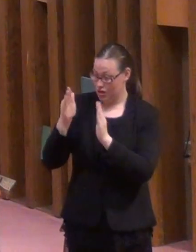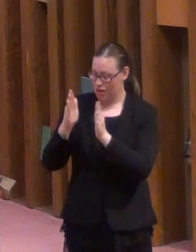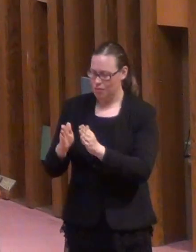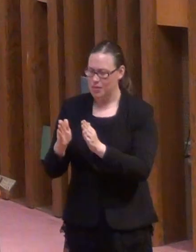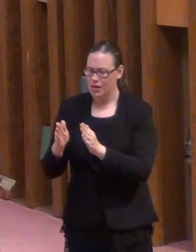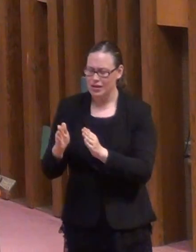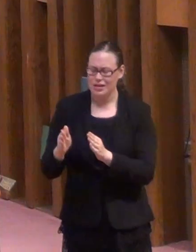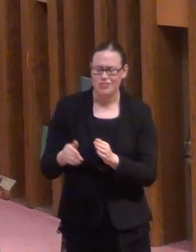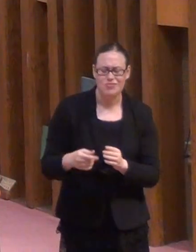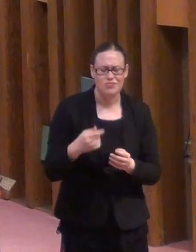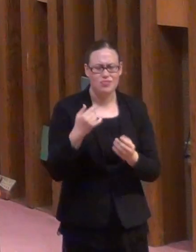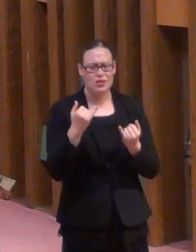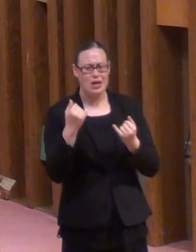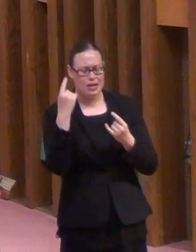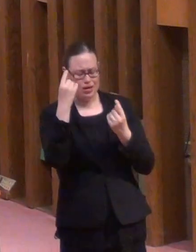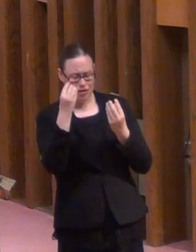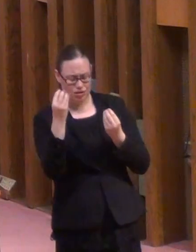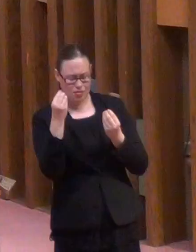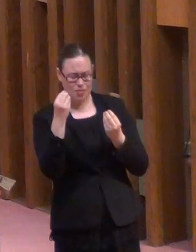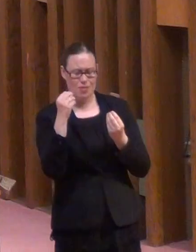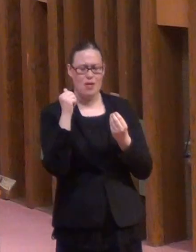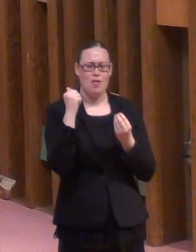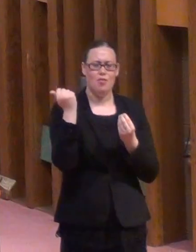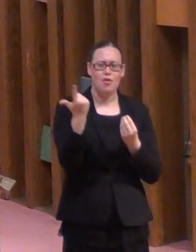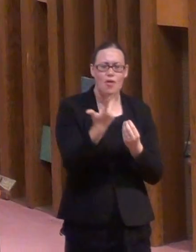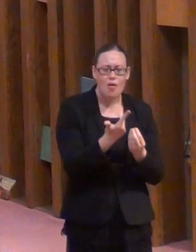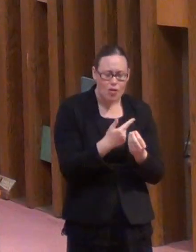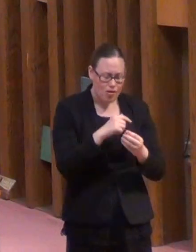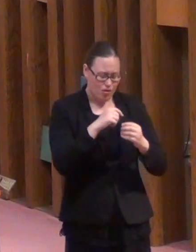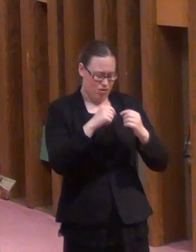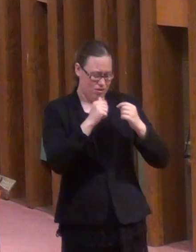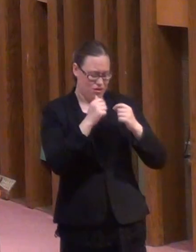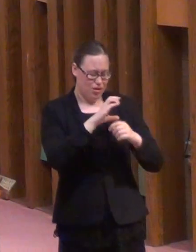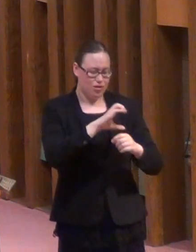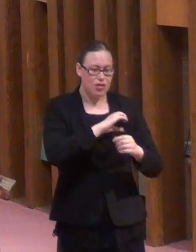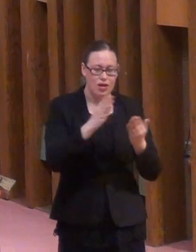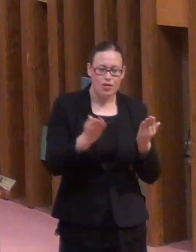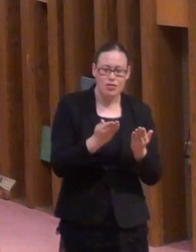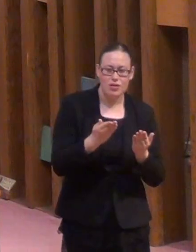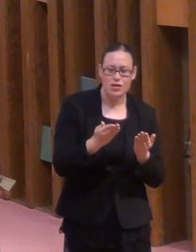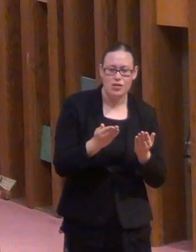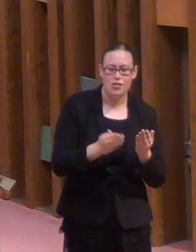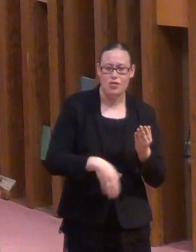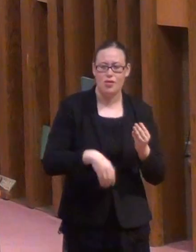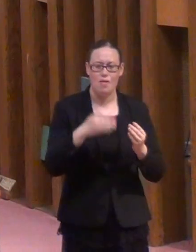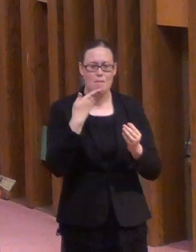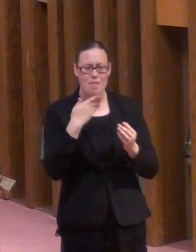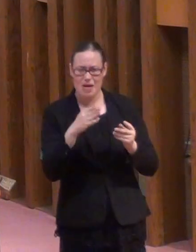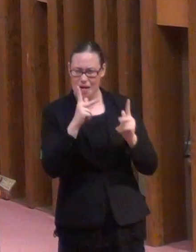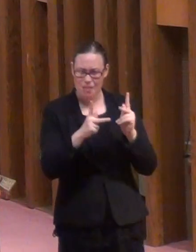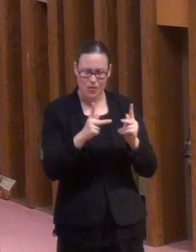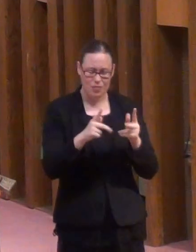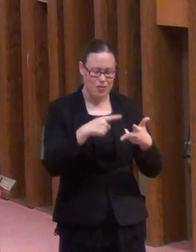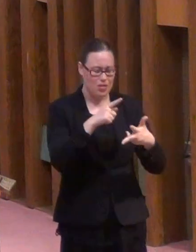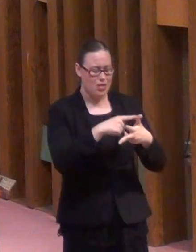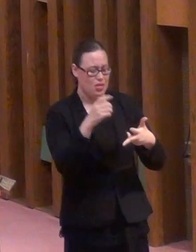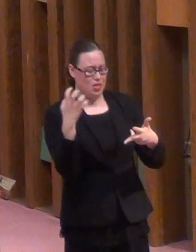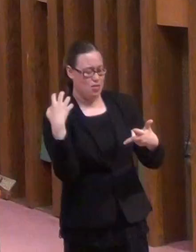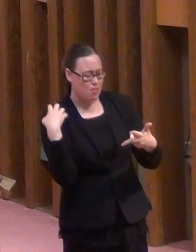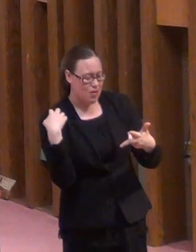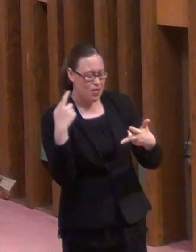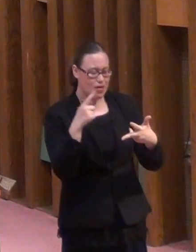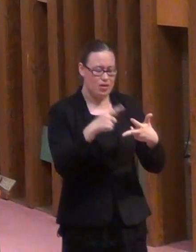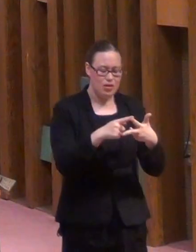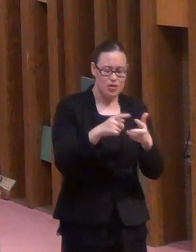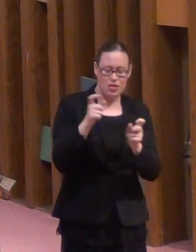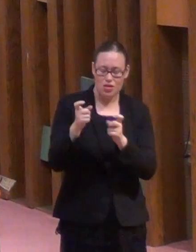The master, the steward, the debtors, they're all playing one another. But Jesus' opinion